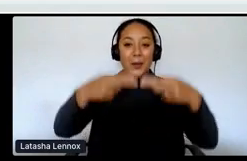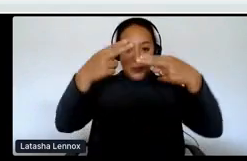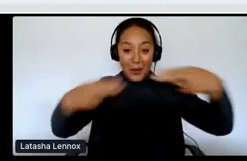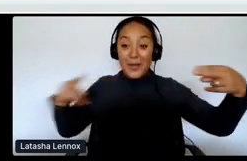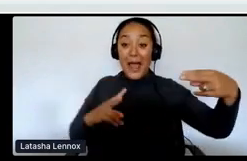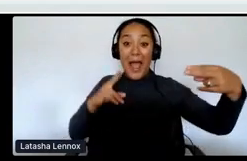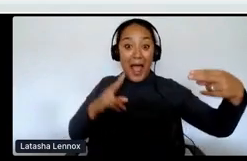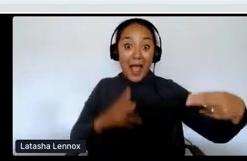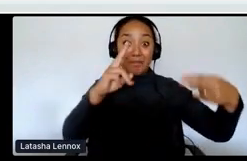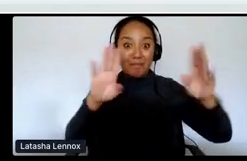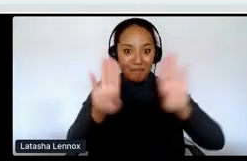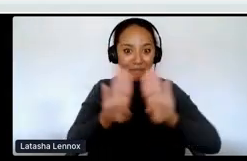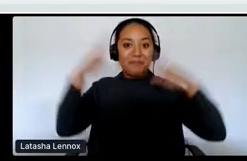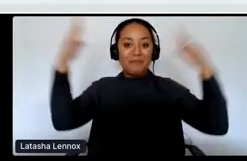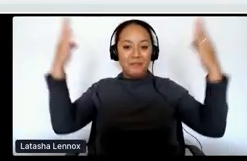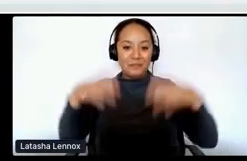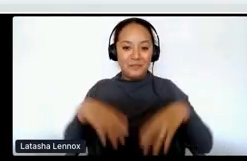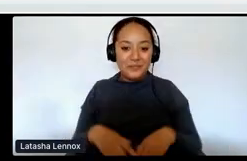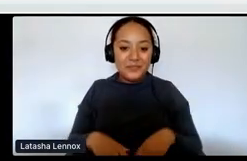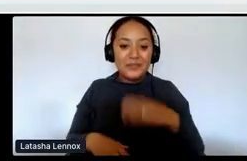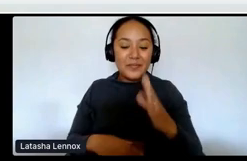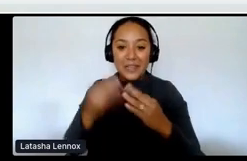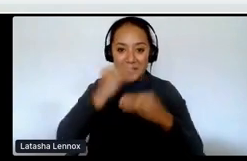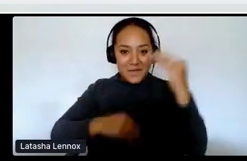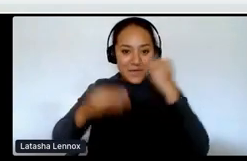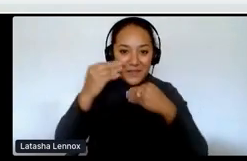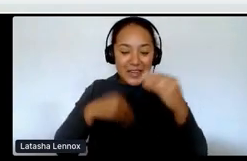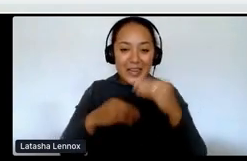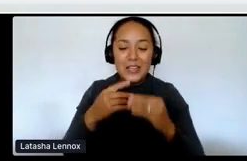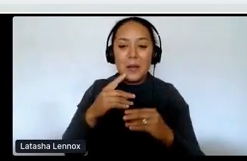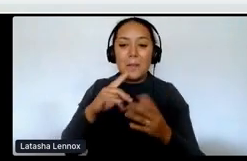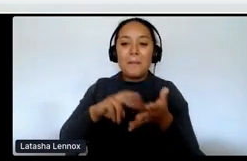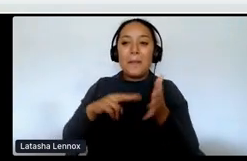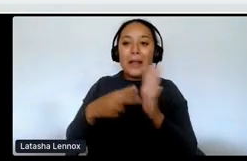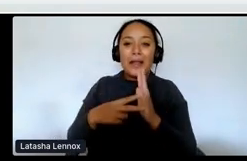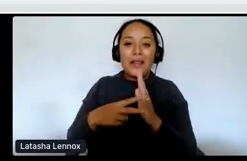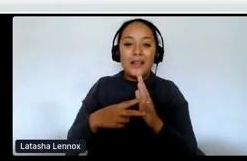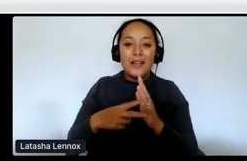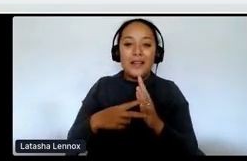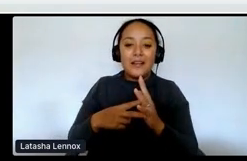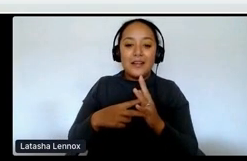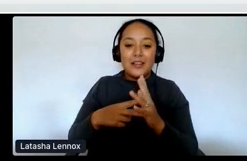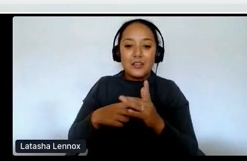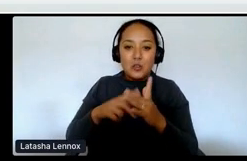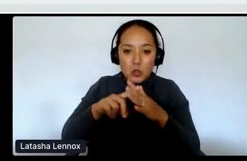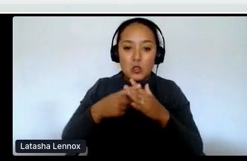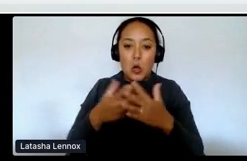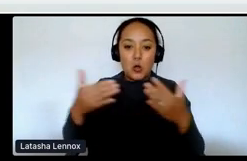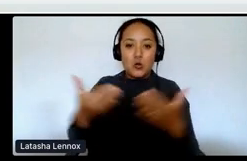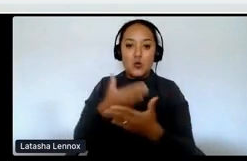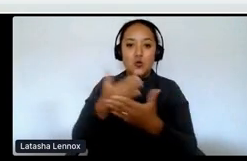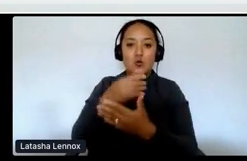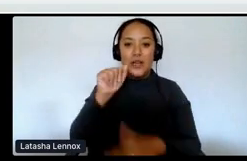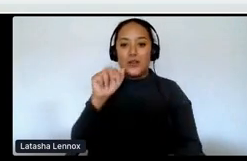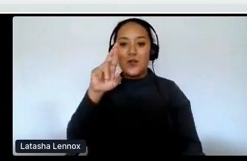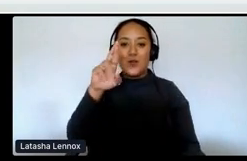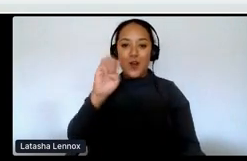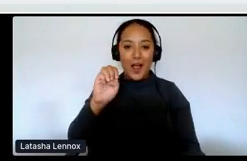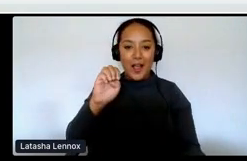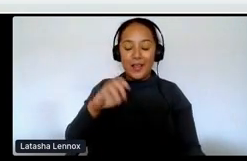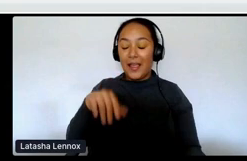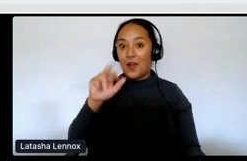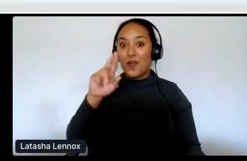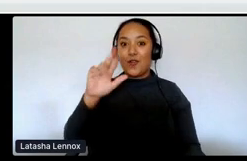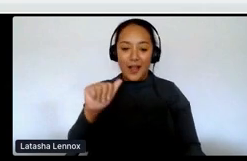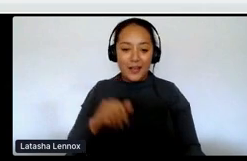feast. It's called Pitapan, which means a coming of a dawn, a coming of a new era. Um, and if you want to see any of these videos, you can